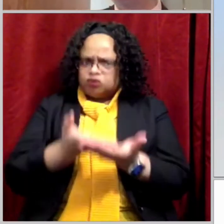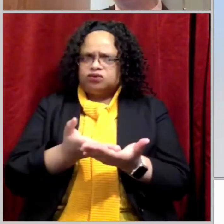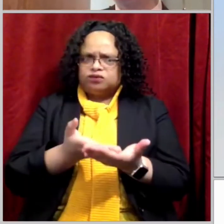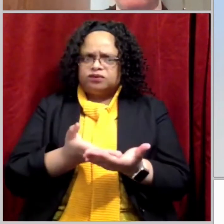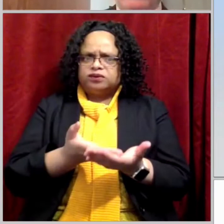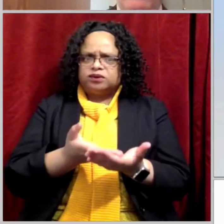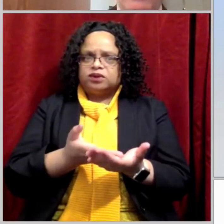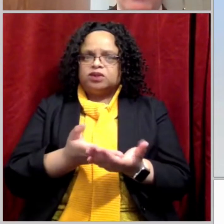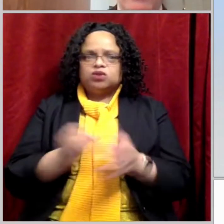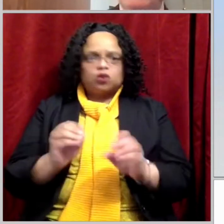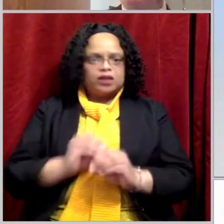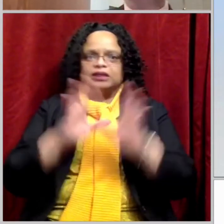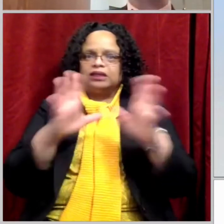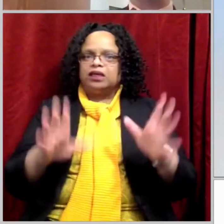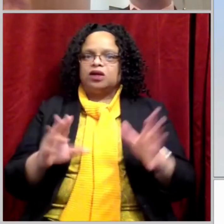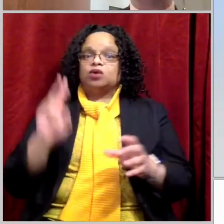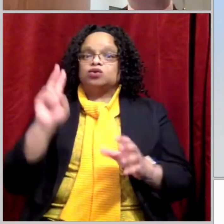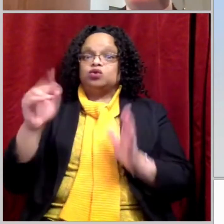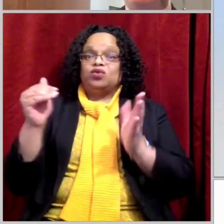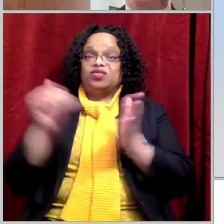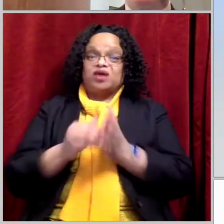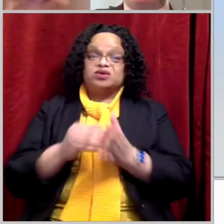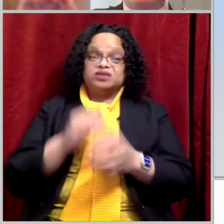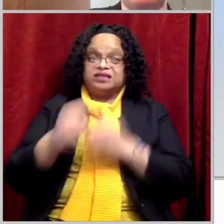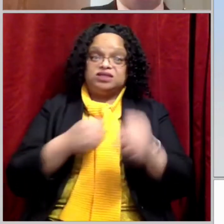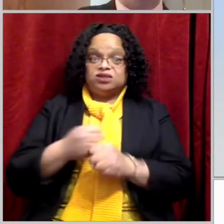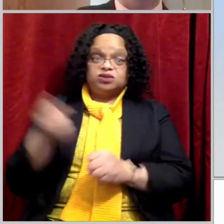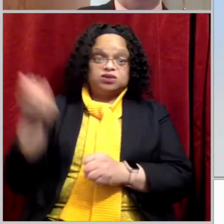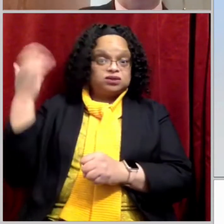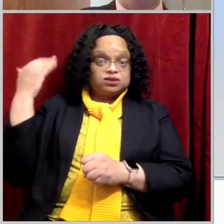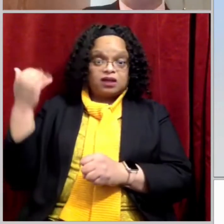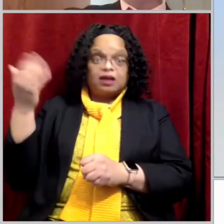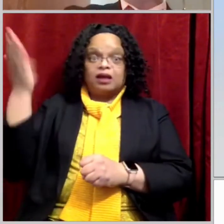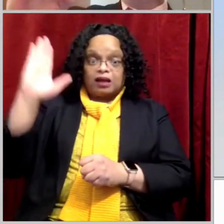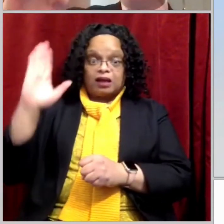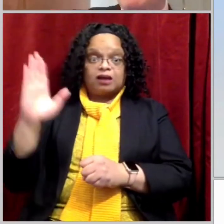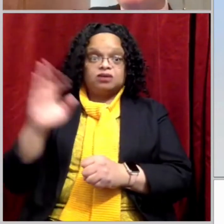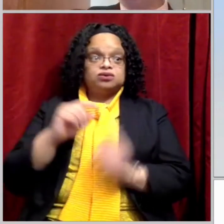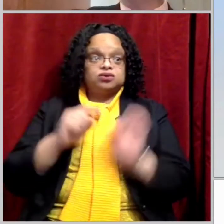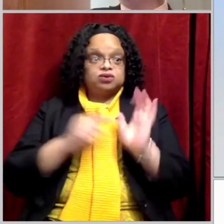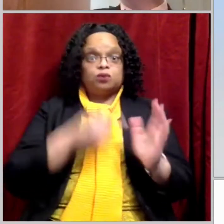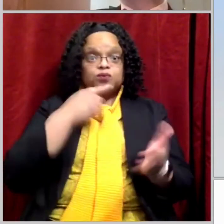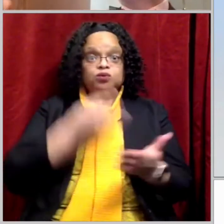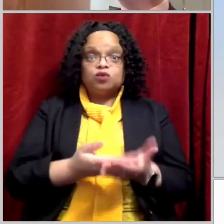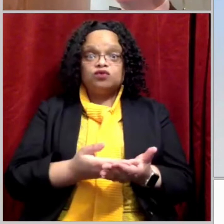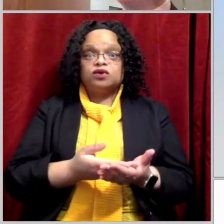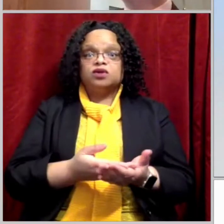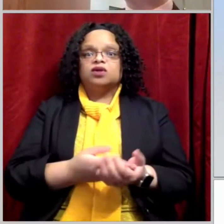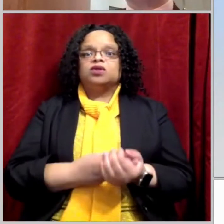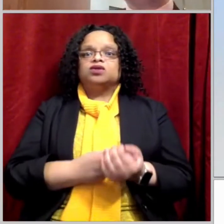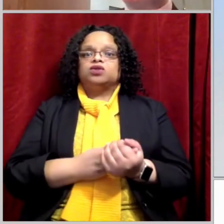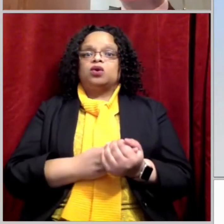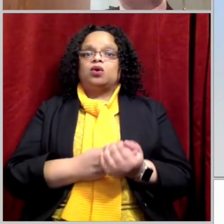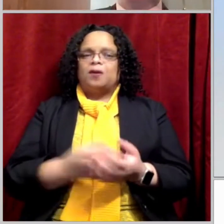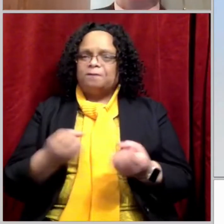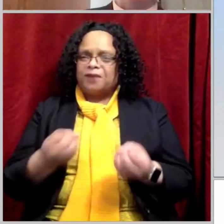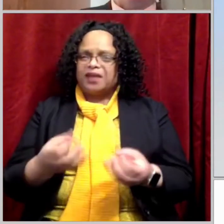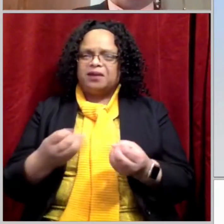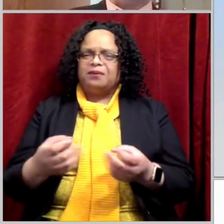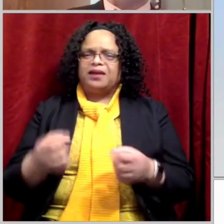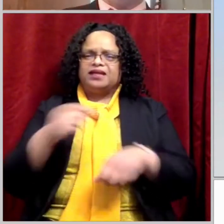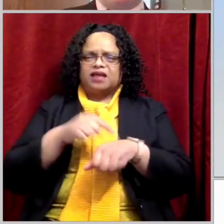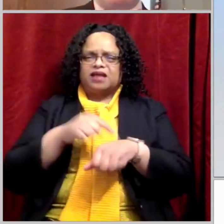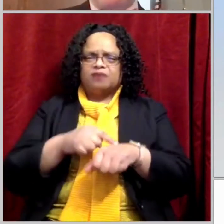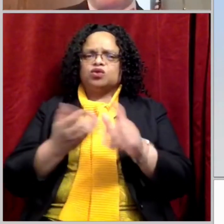2,000 years ago, God clarified it, not just at this time, but many times through the signs and wonders